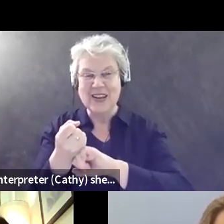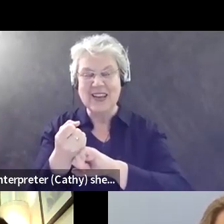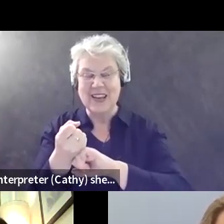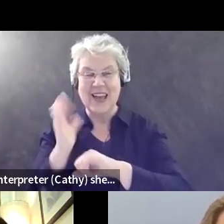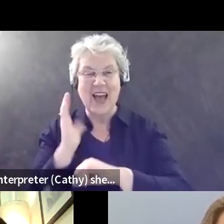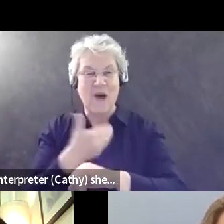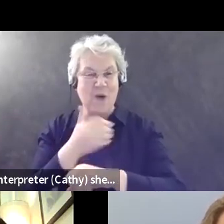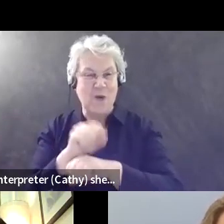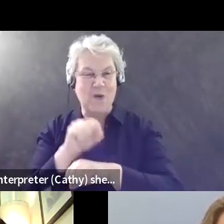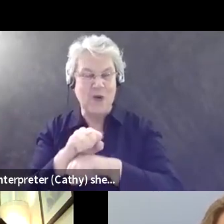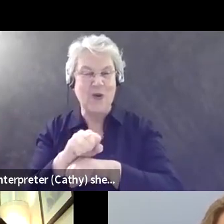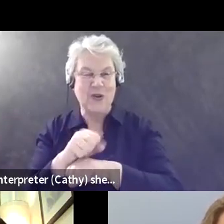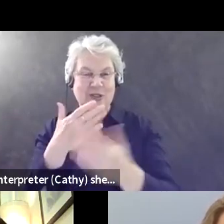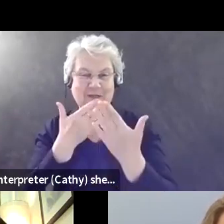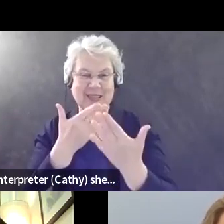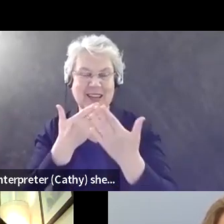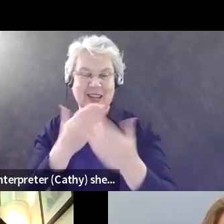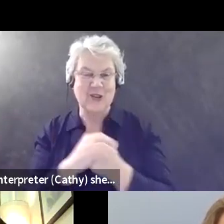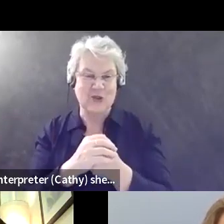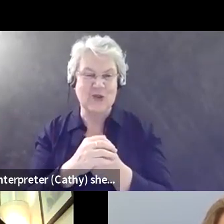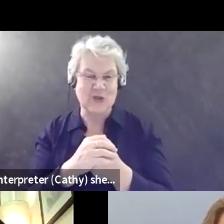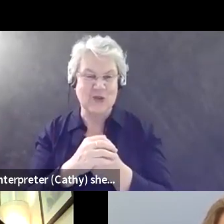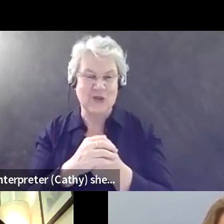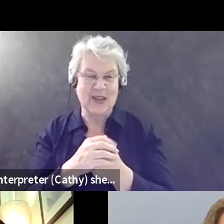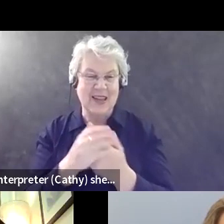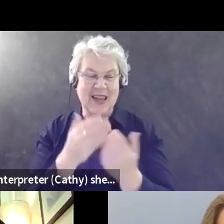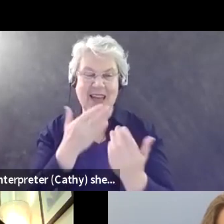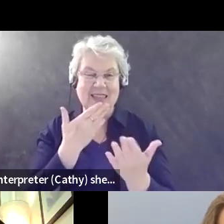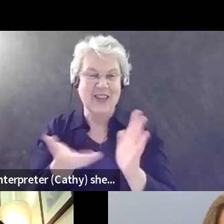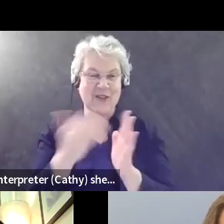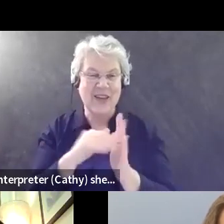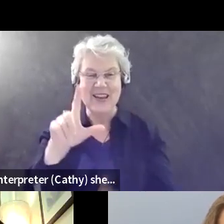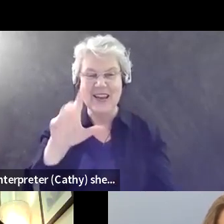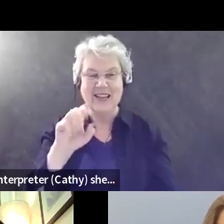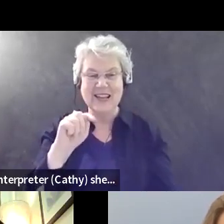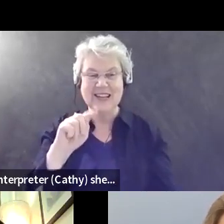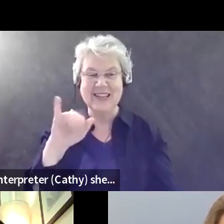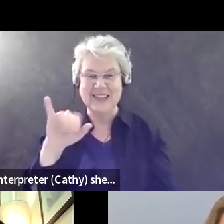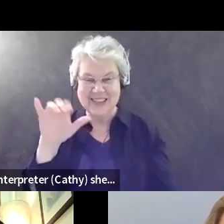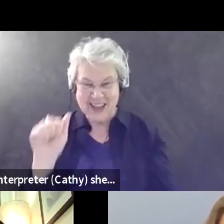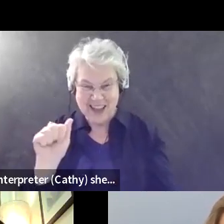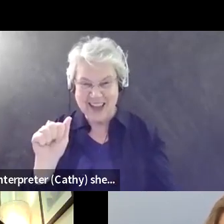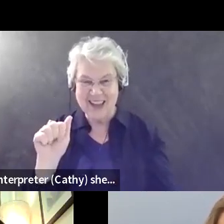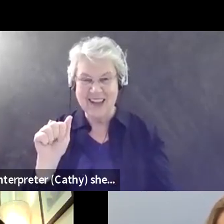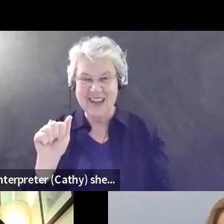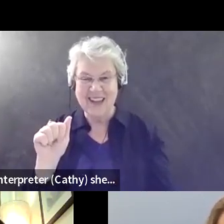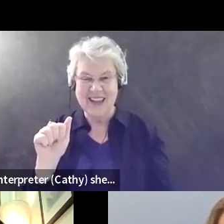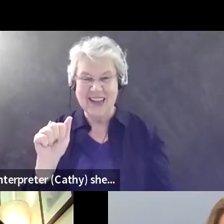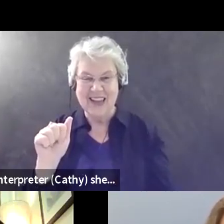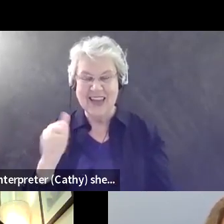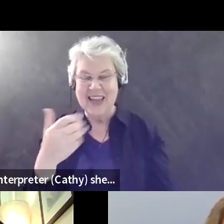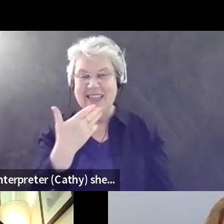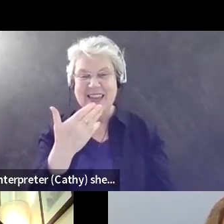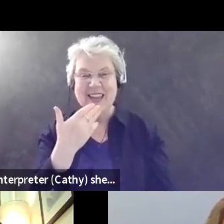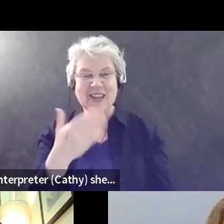our work in this. So thanks. Um, thank you again, Leticia. Thank you everyone for coming. Um, thank you. Um,